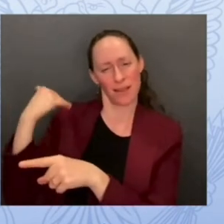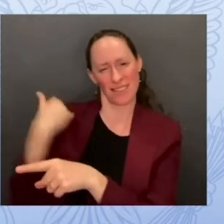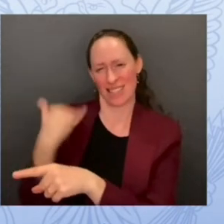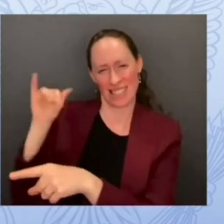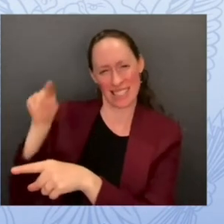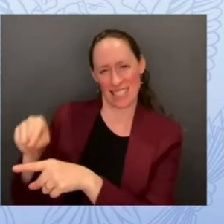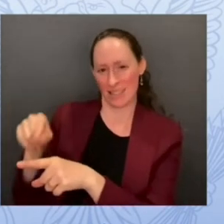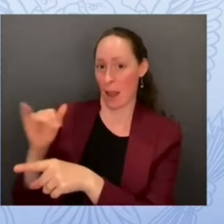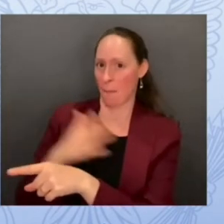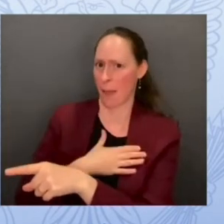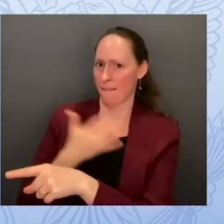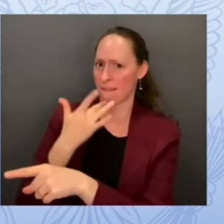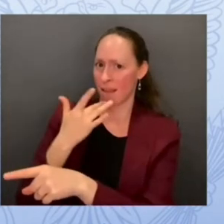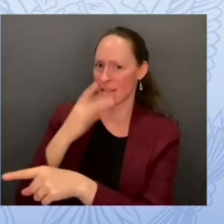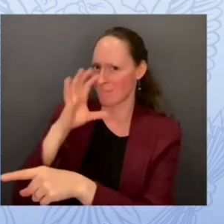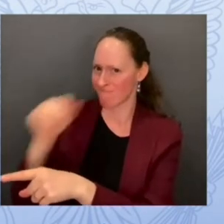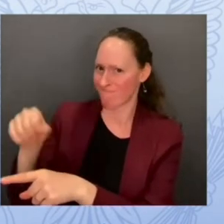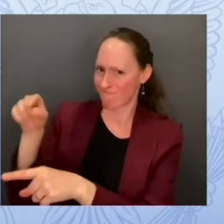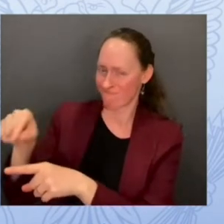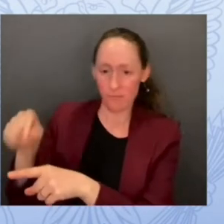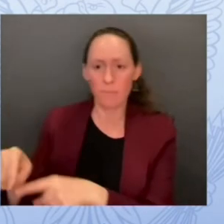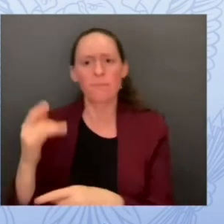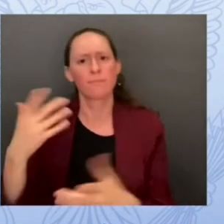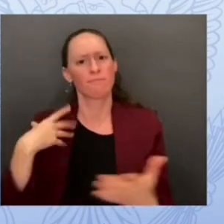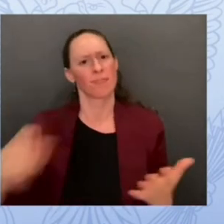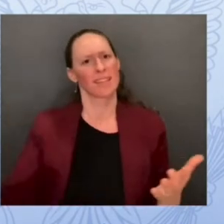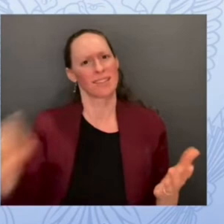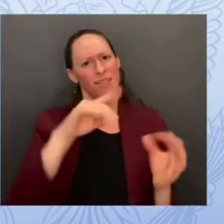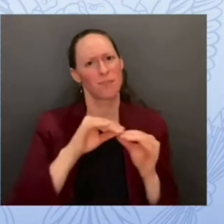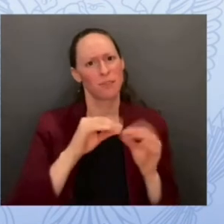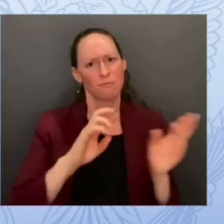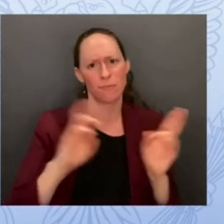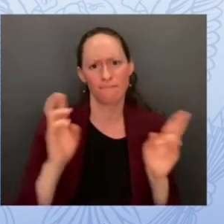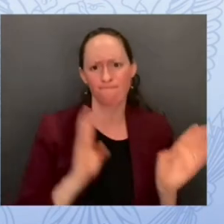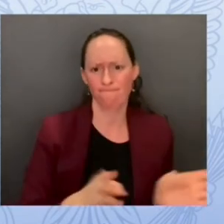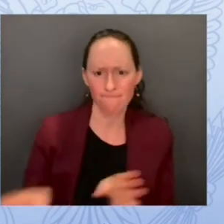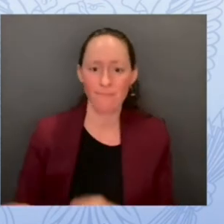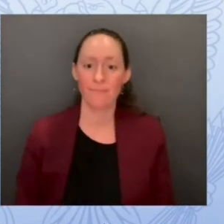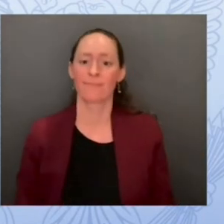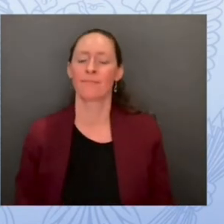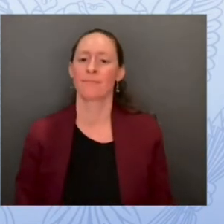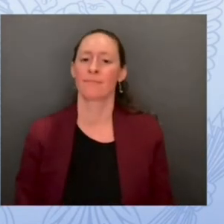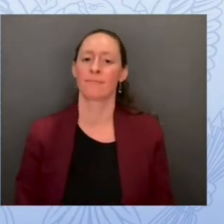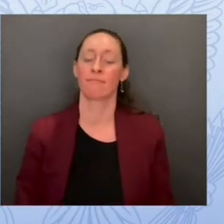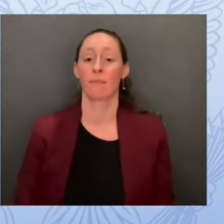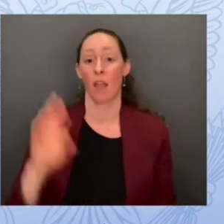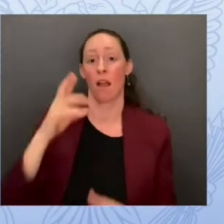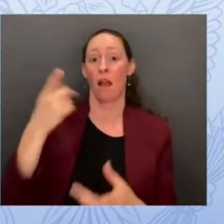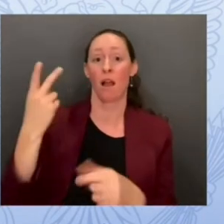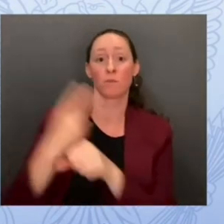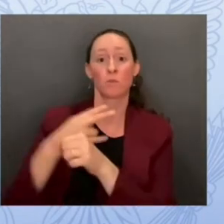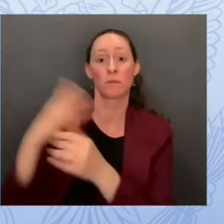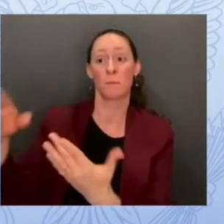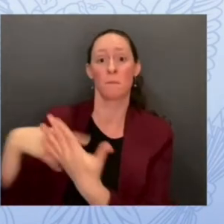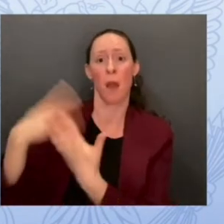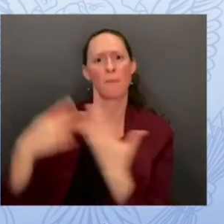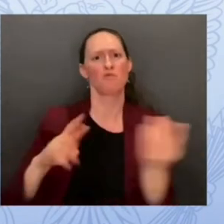then last in the coming year we are going to ramp up our engagements with schools and school districts at least 300